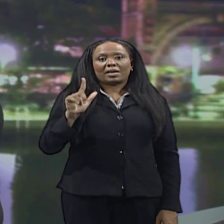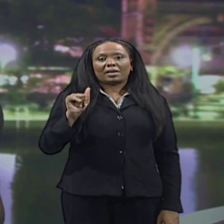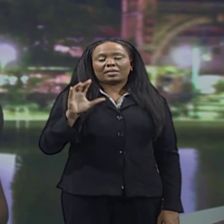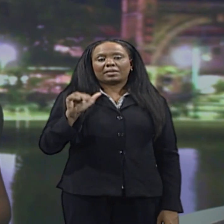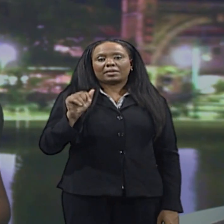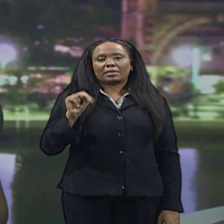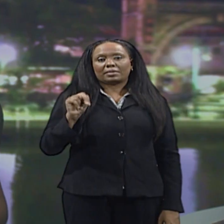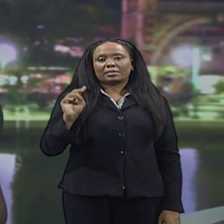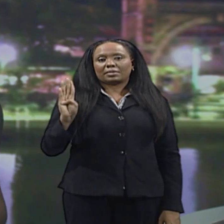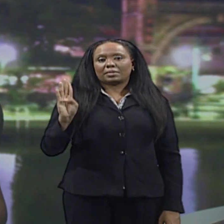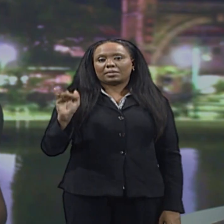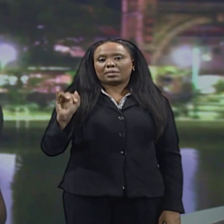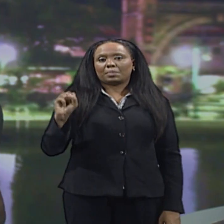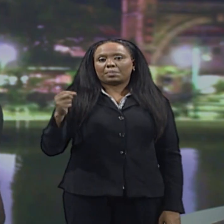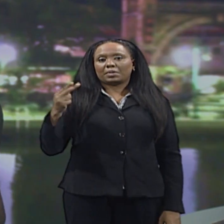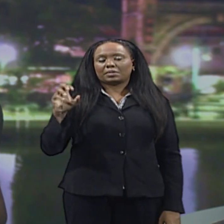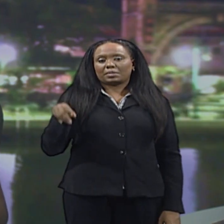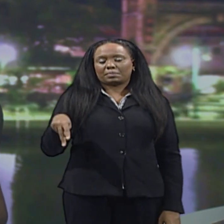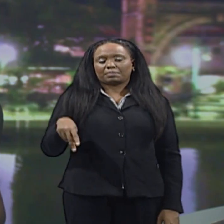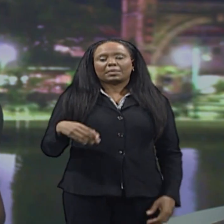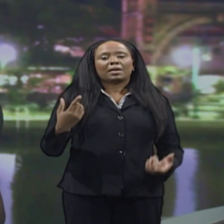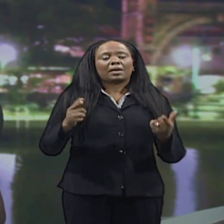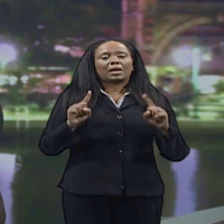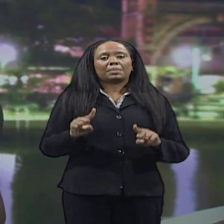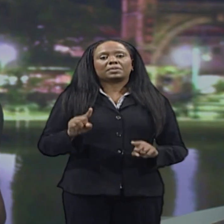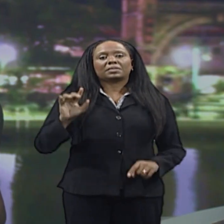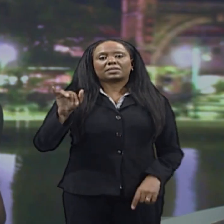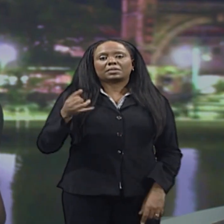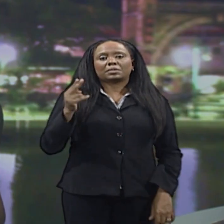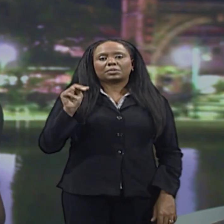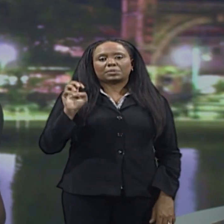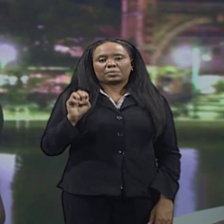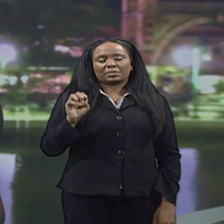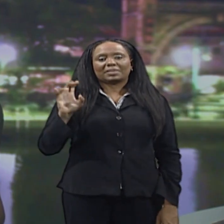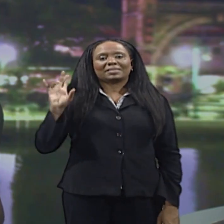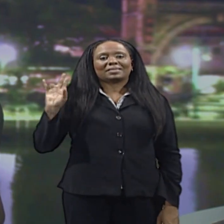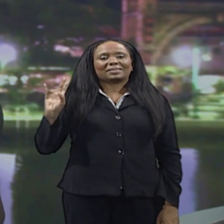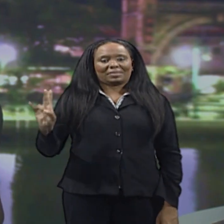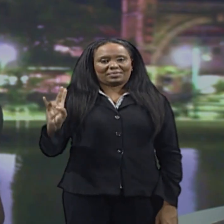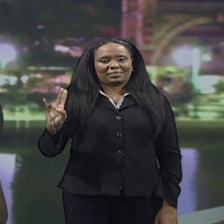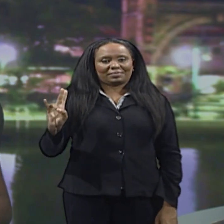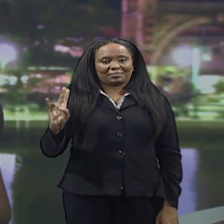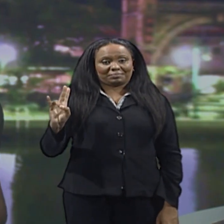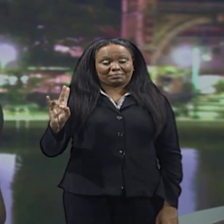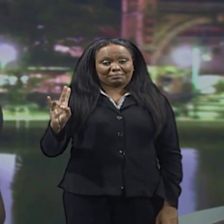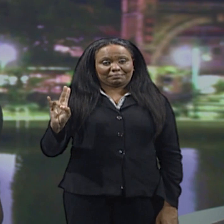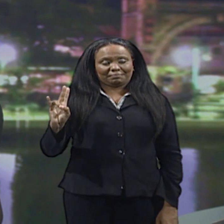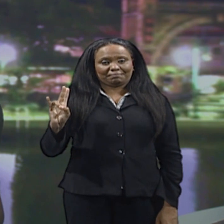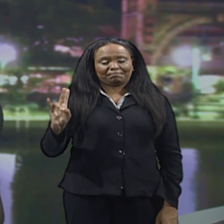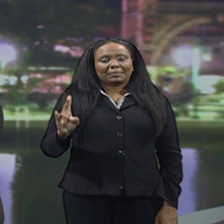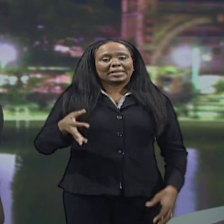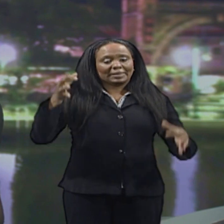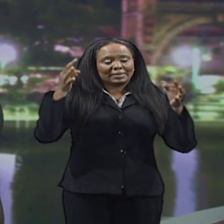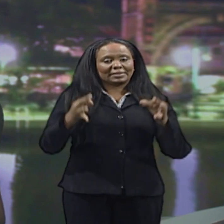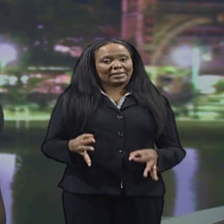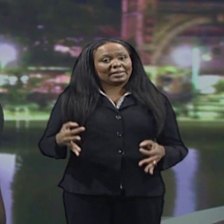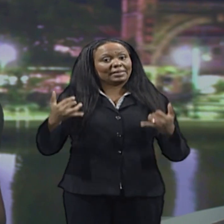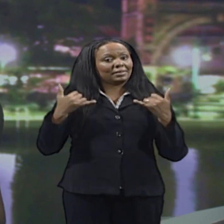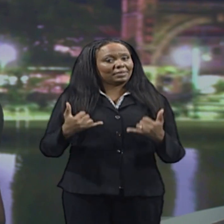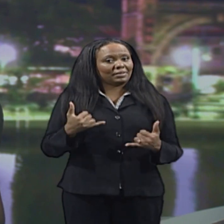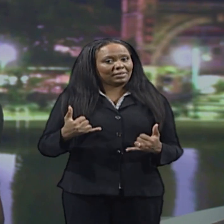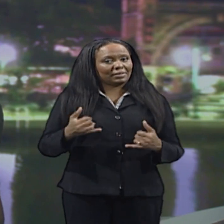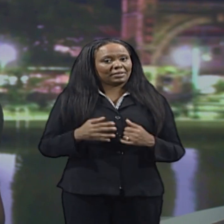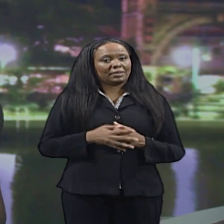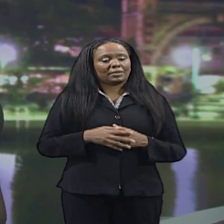7th. Confirmation of this from Diotesen Administrator Canon Wayne Isaac after a decision on the matter was taken